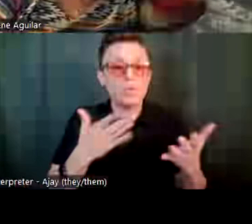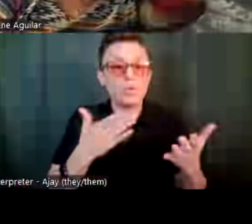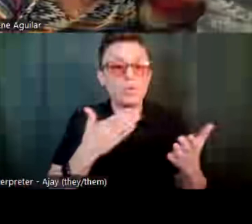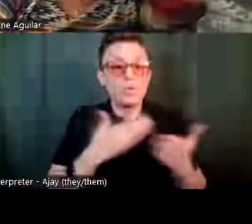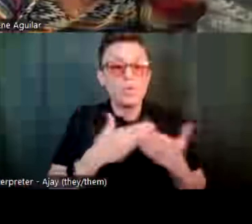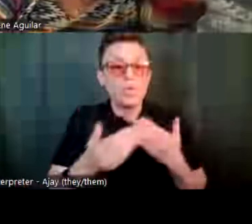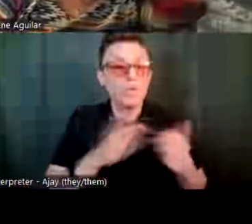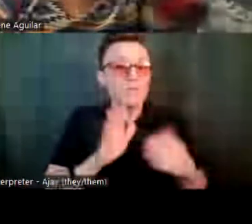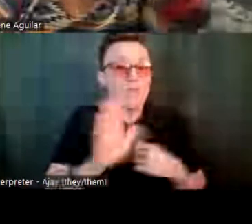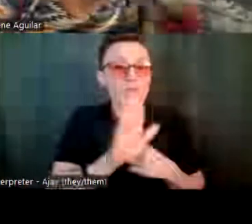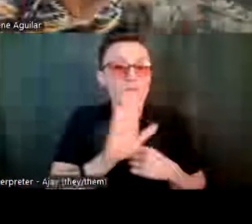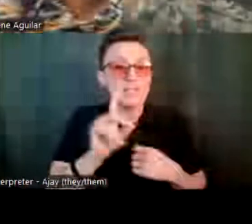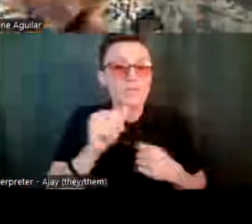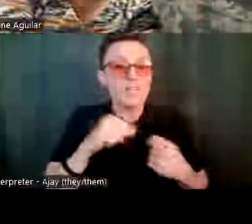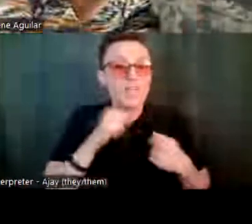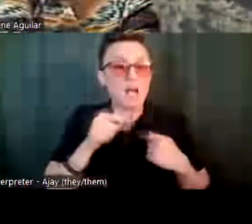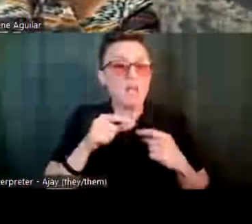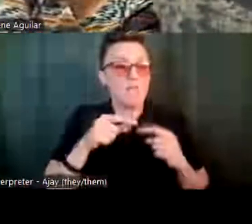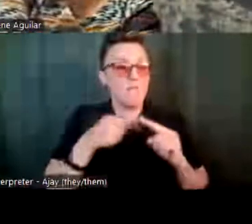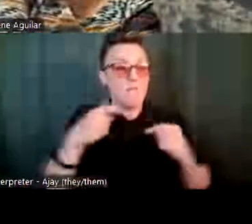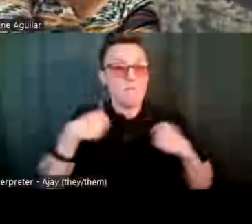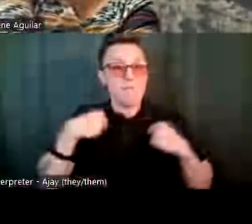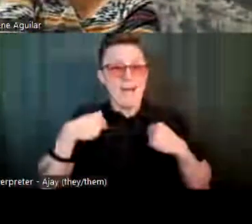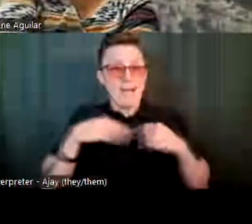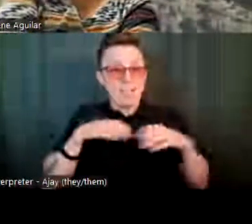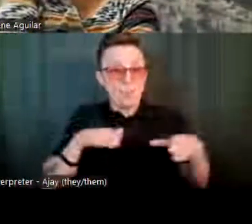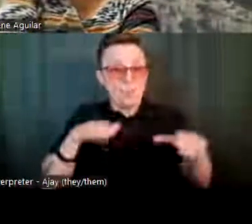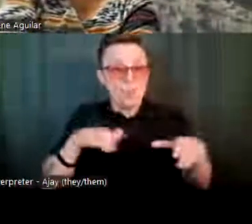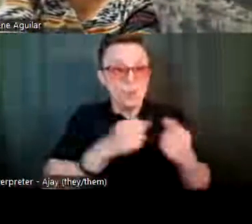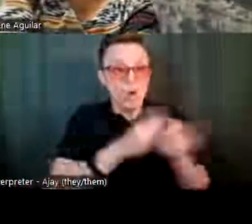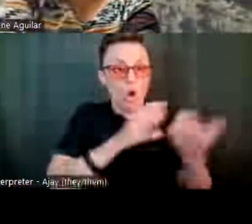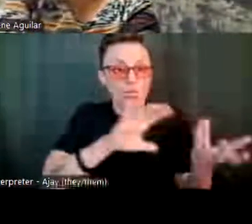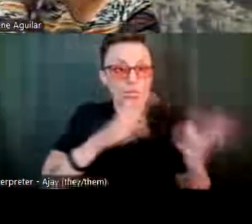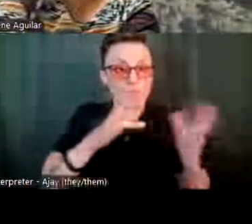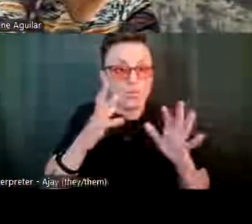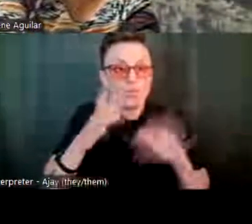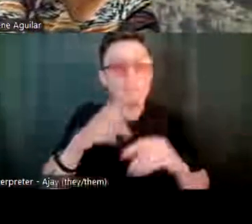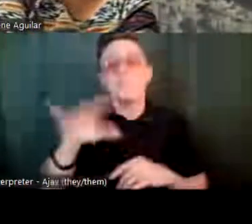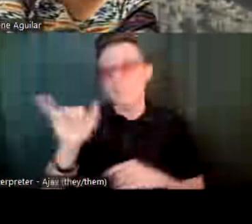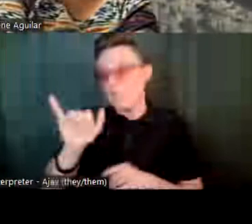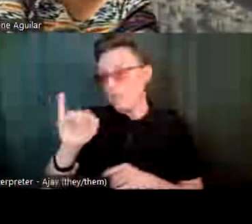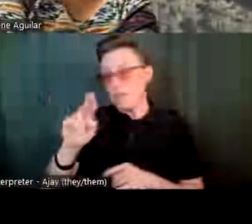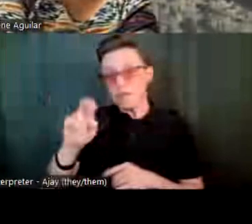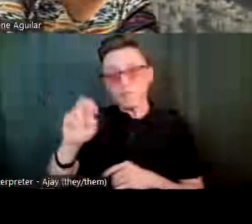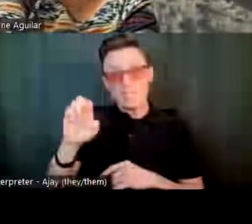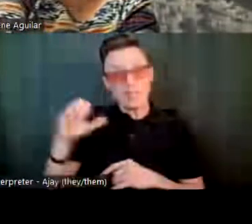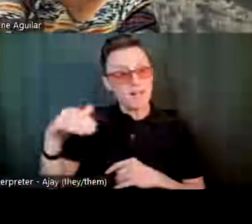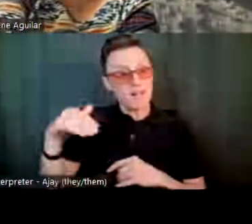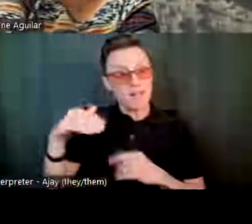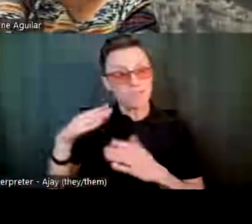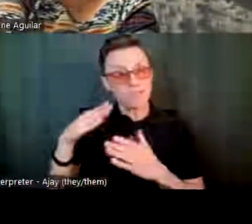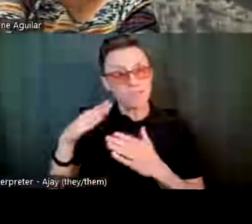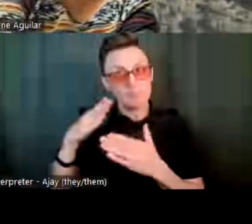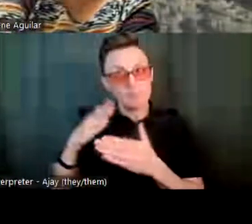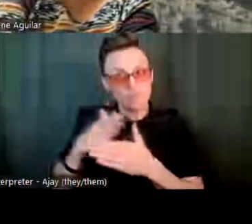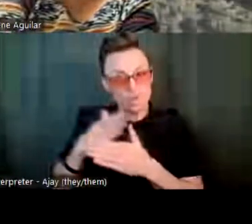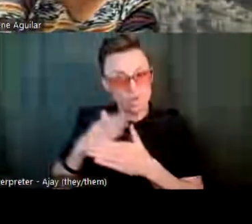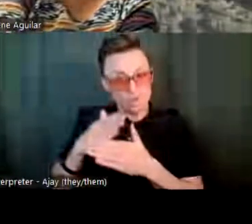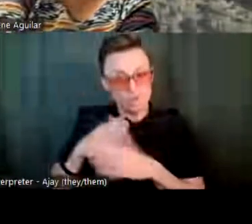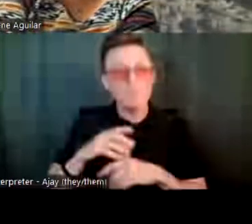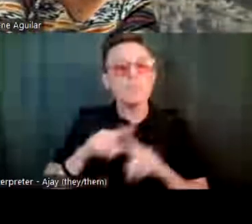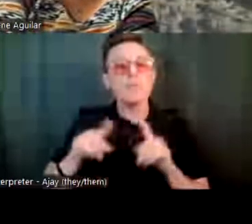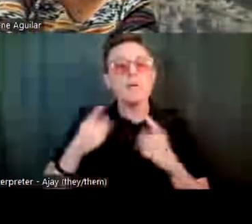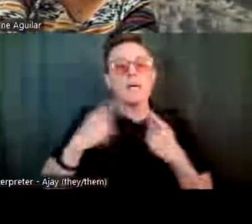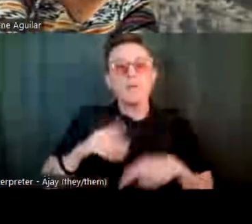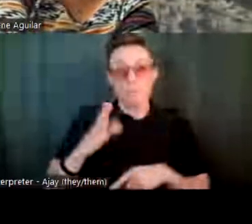they have. And like Irene, I have not shared, but one of my